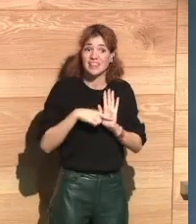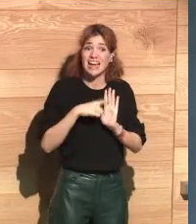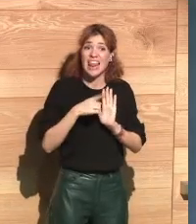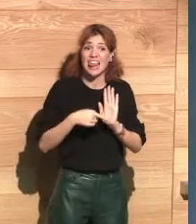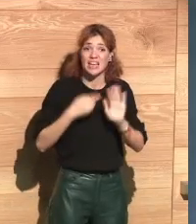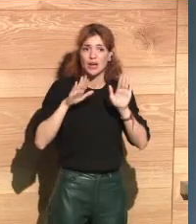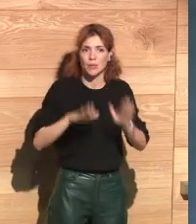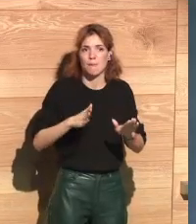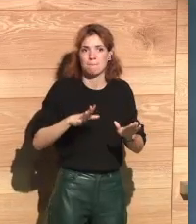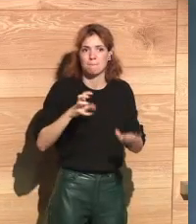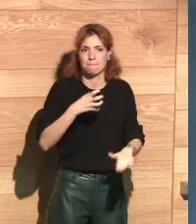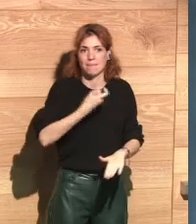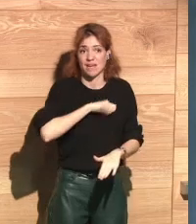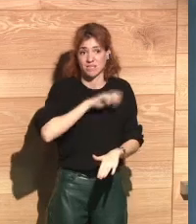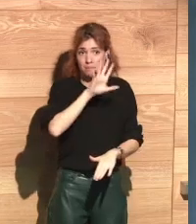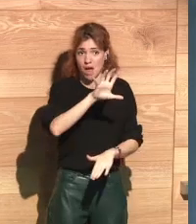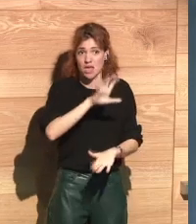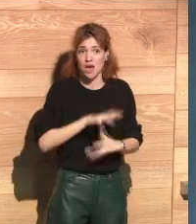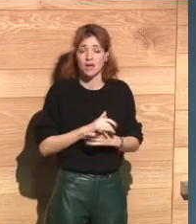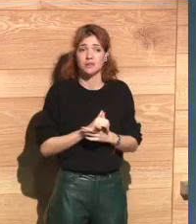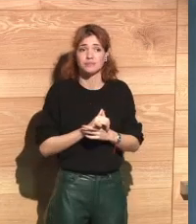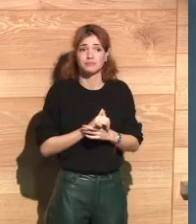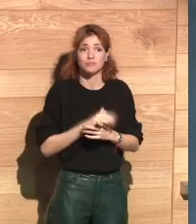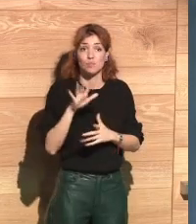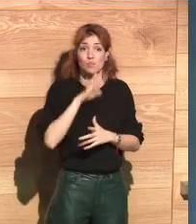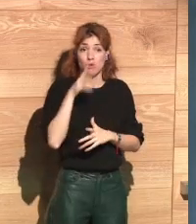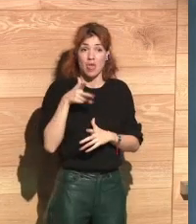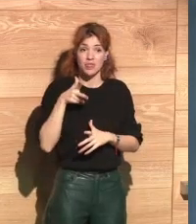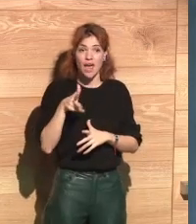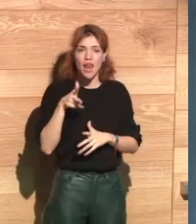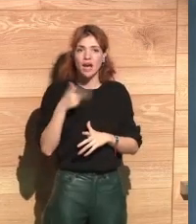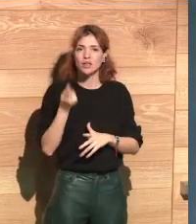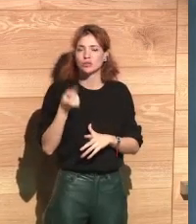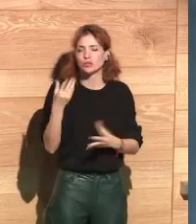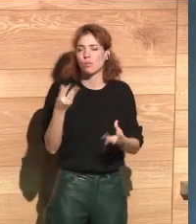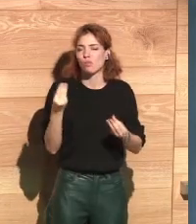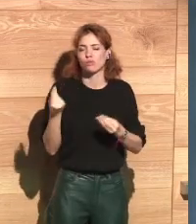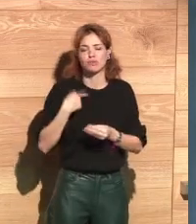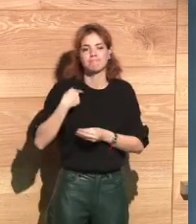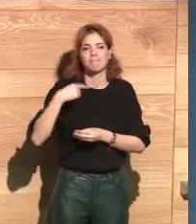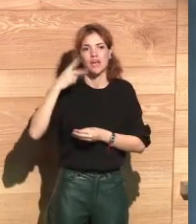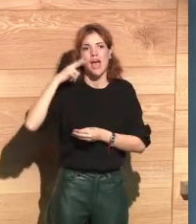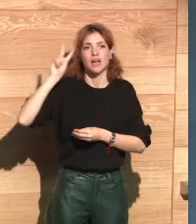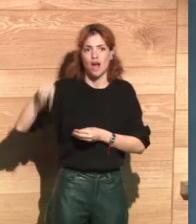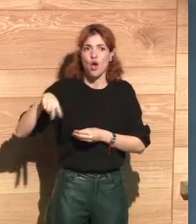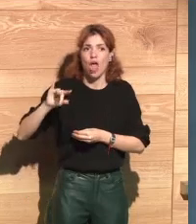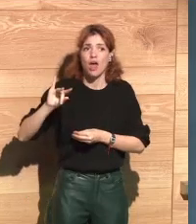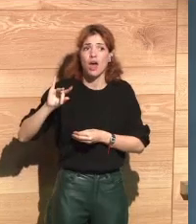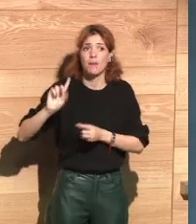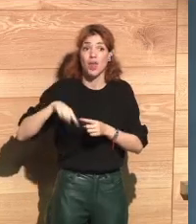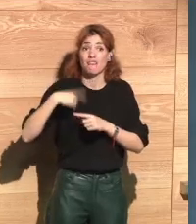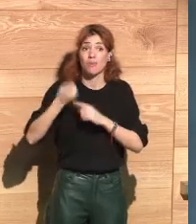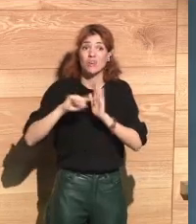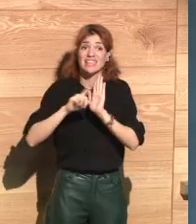regulations within the GDPR is also a problem. Many of the problems that are only acknowledged need